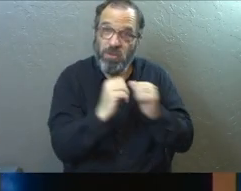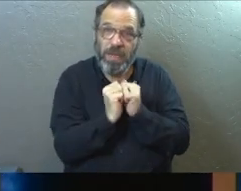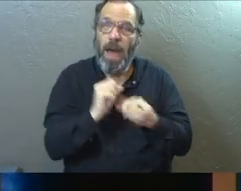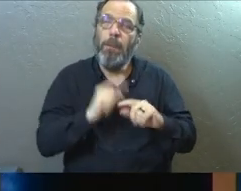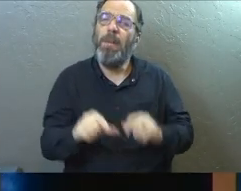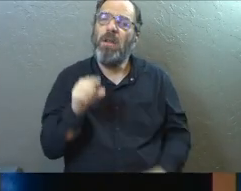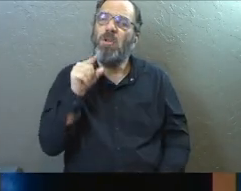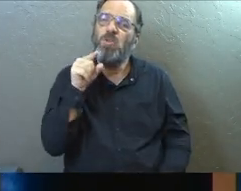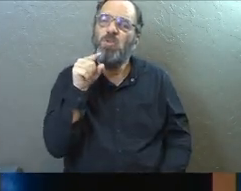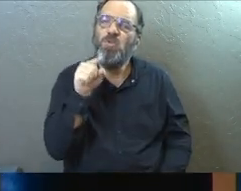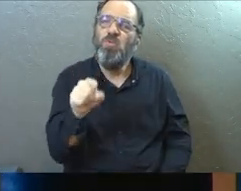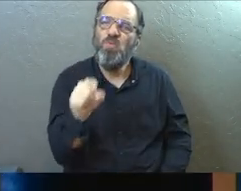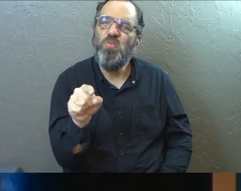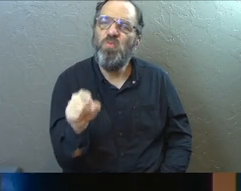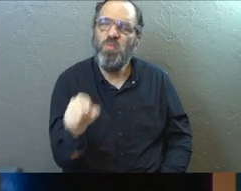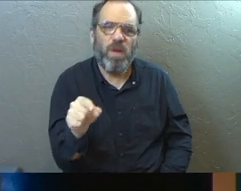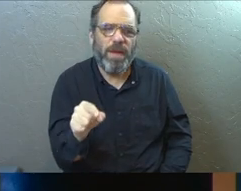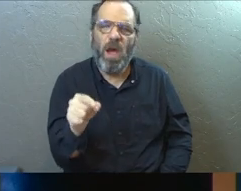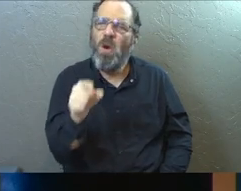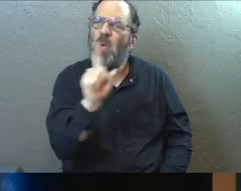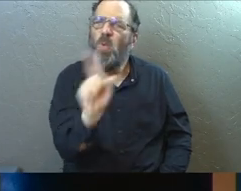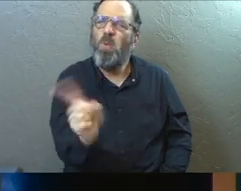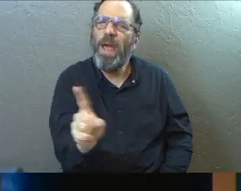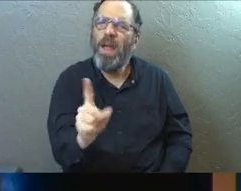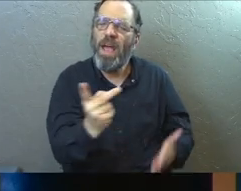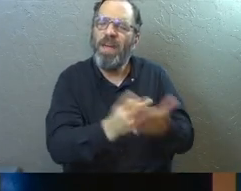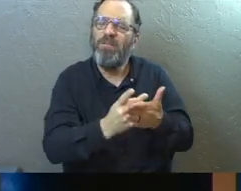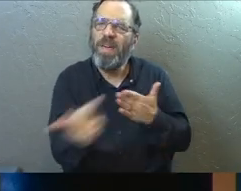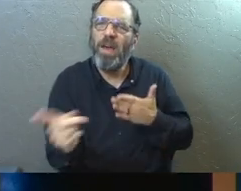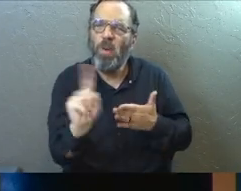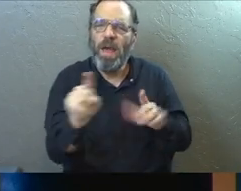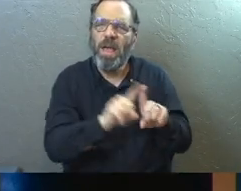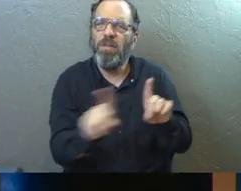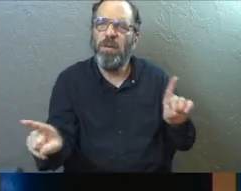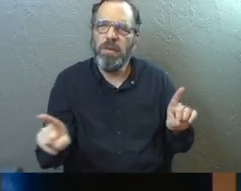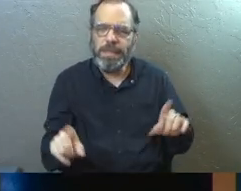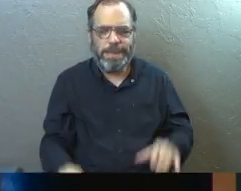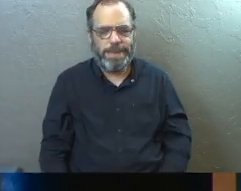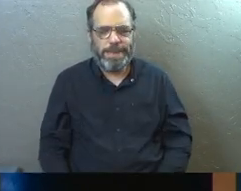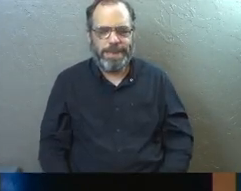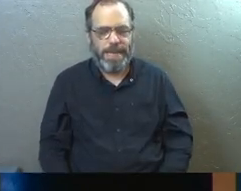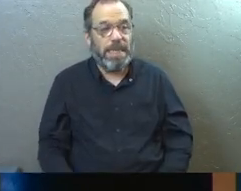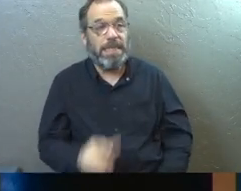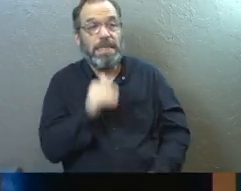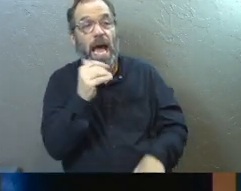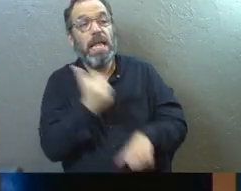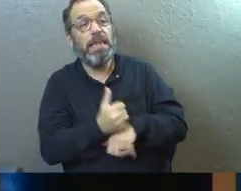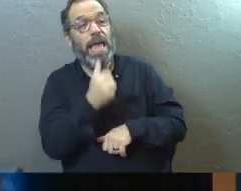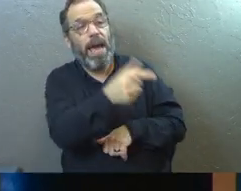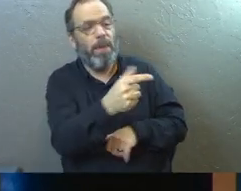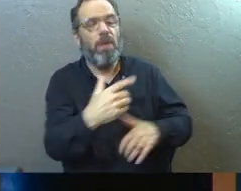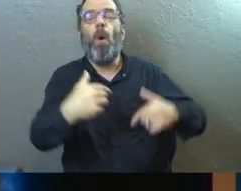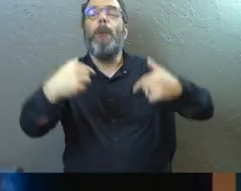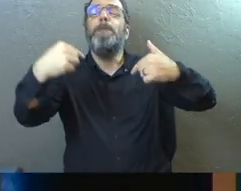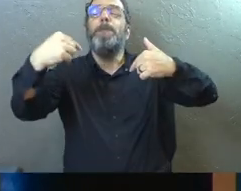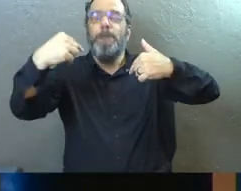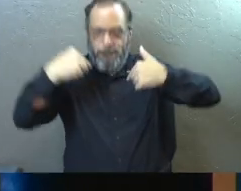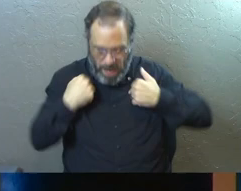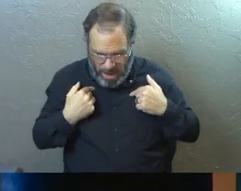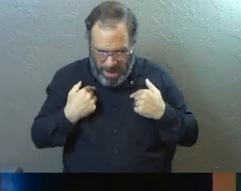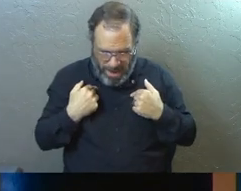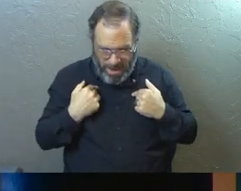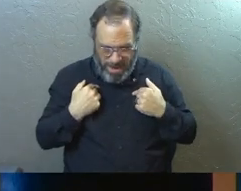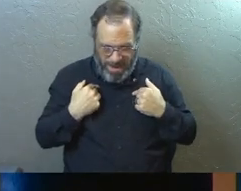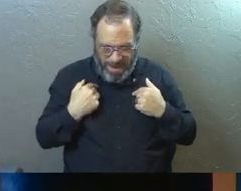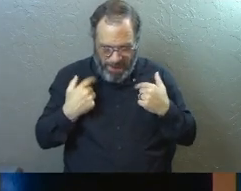But you're working on you. Where have I fallen? I need to not see fault in them. I need to make sure that I'm looking at it